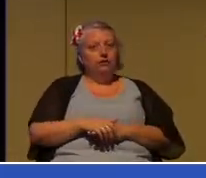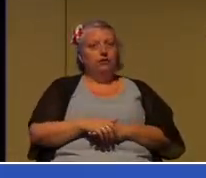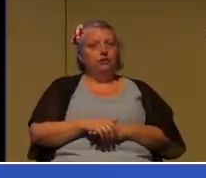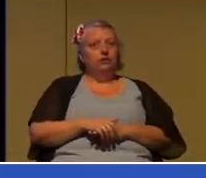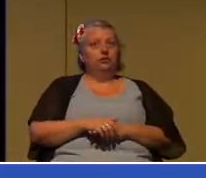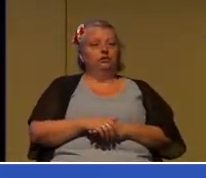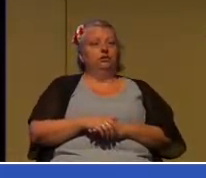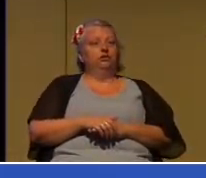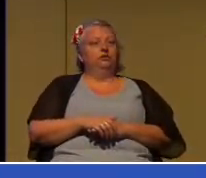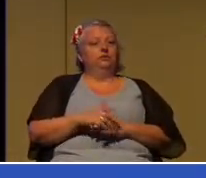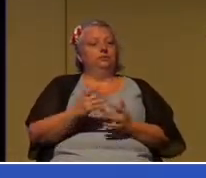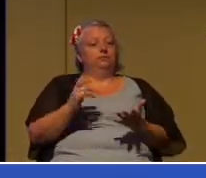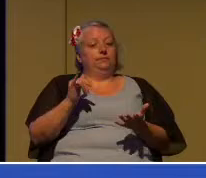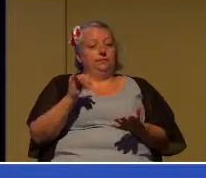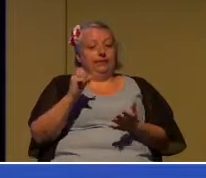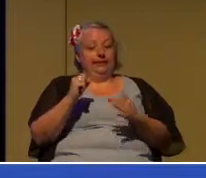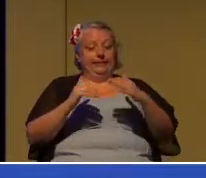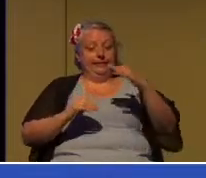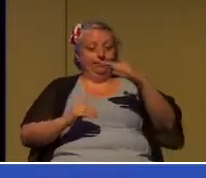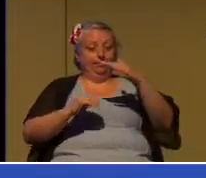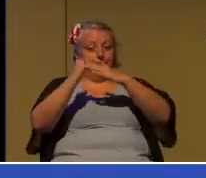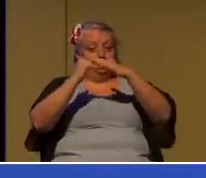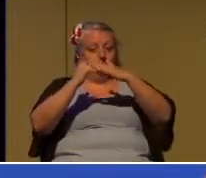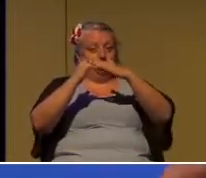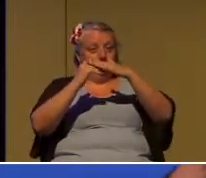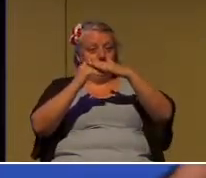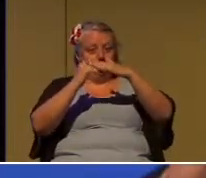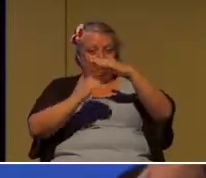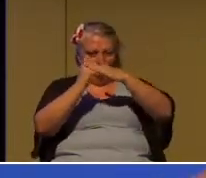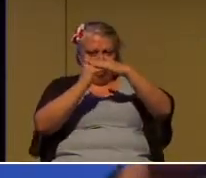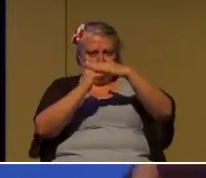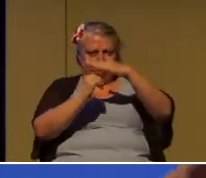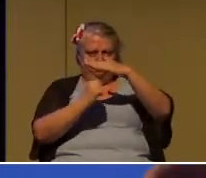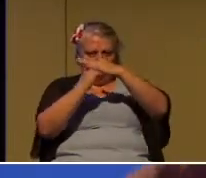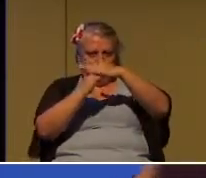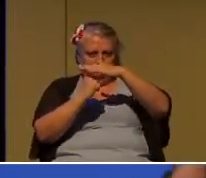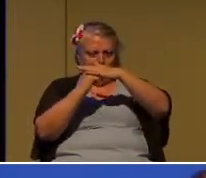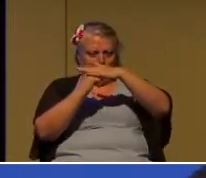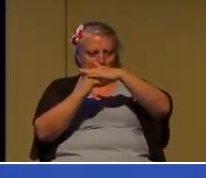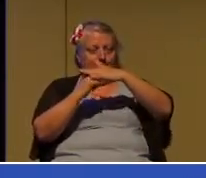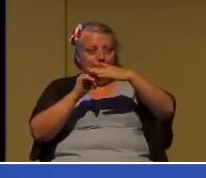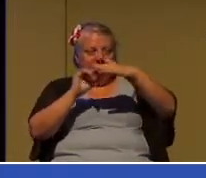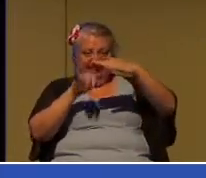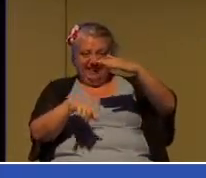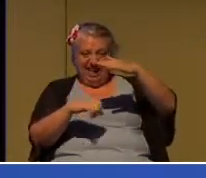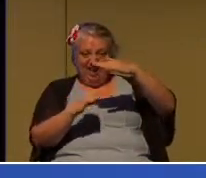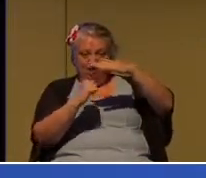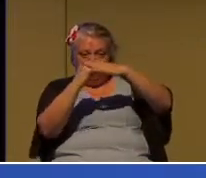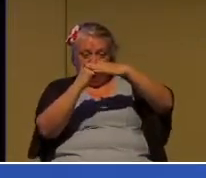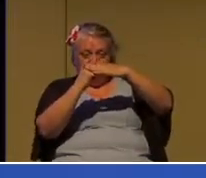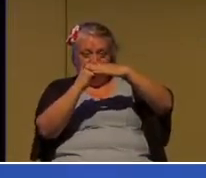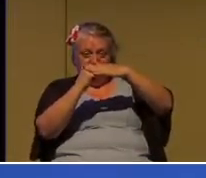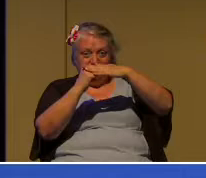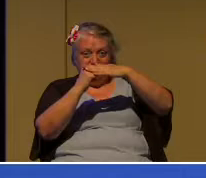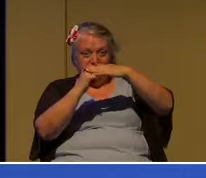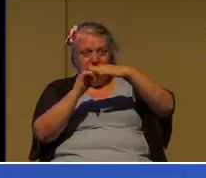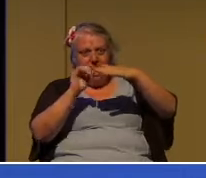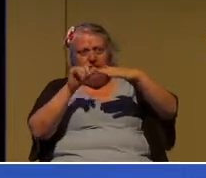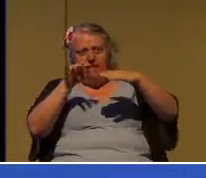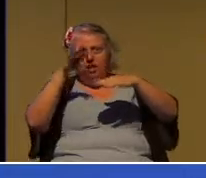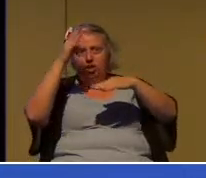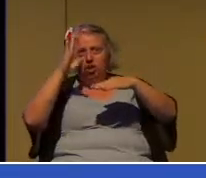that you were reaching, remember we talked about this before, is the ceiling that you were reaching in your life, a God